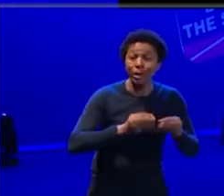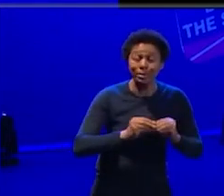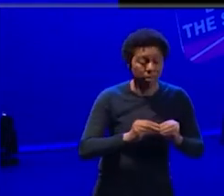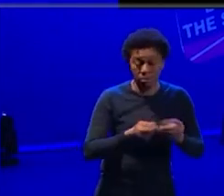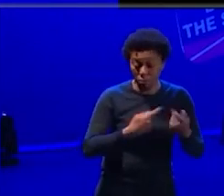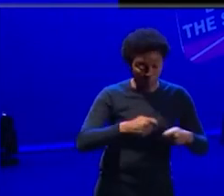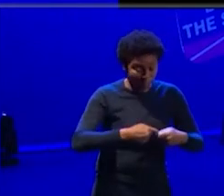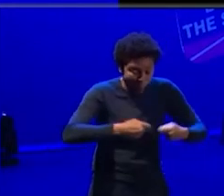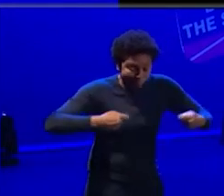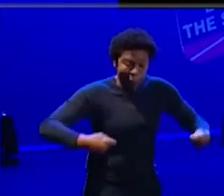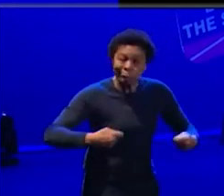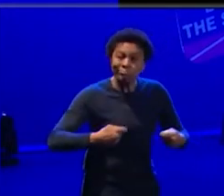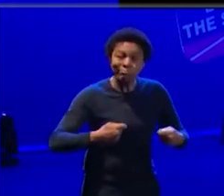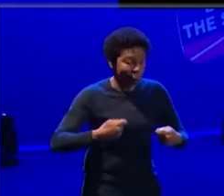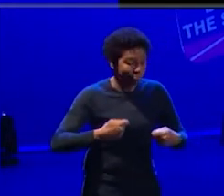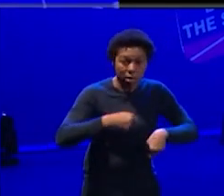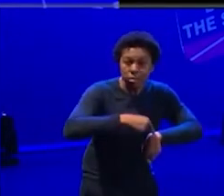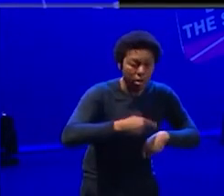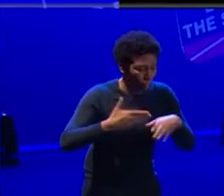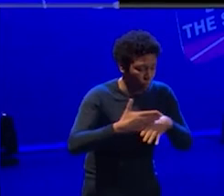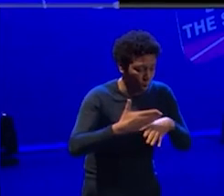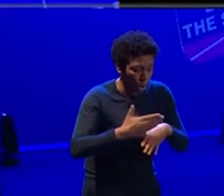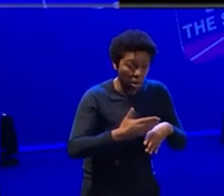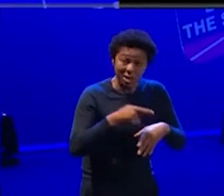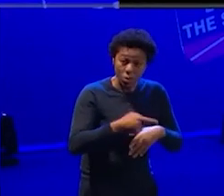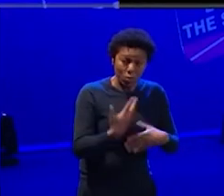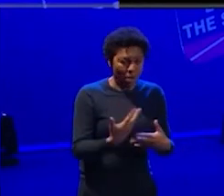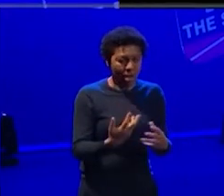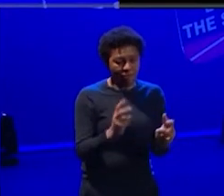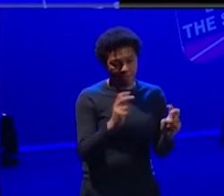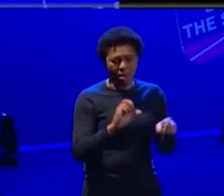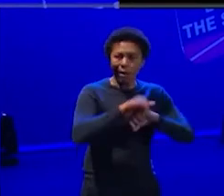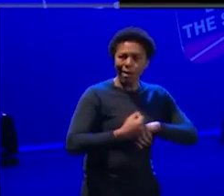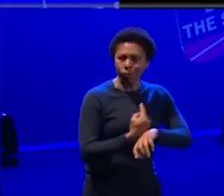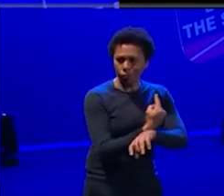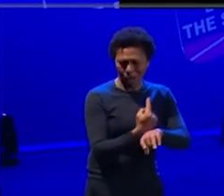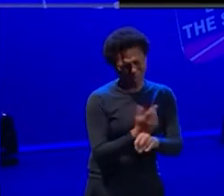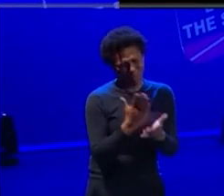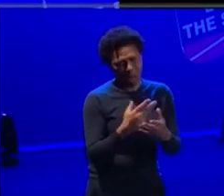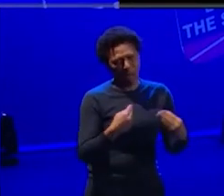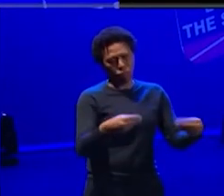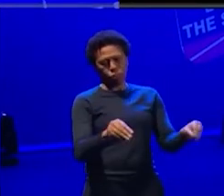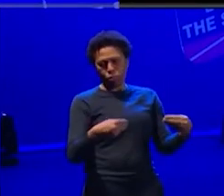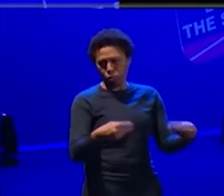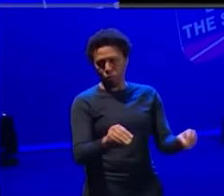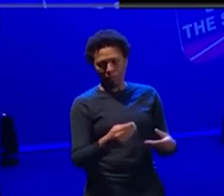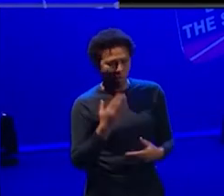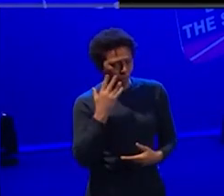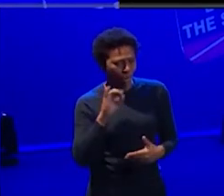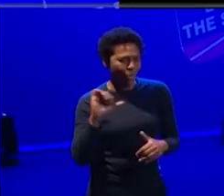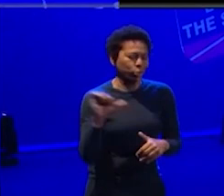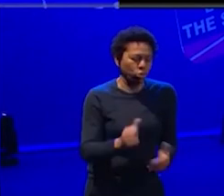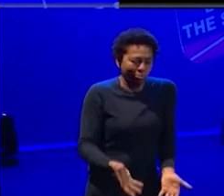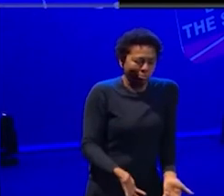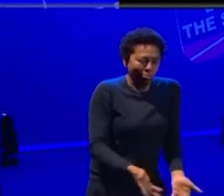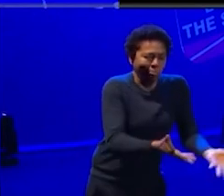there now exists an after hours group. Um, and that runs up till, I mean, it's a very loose structure about when they are supposed to move on